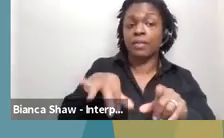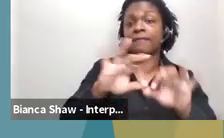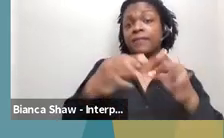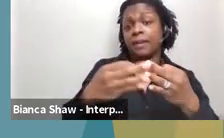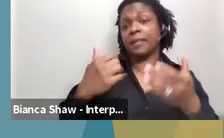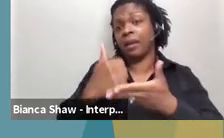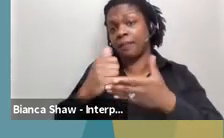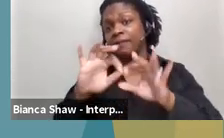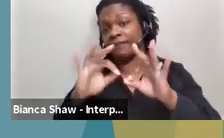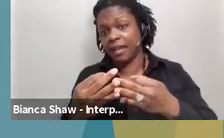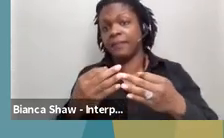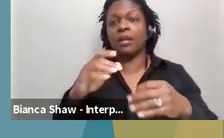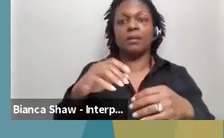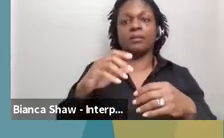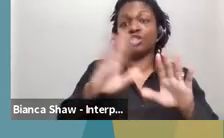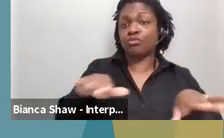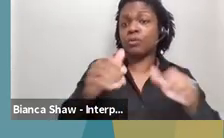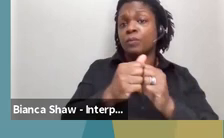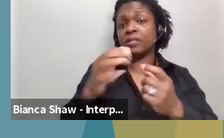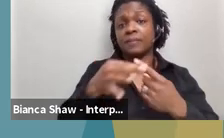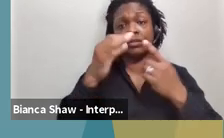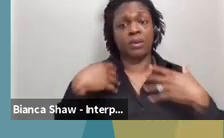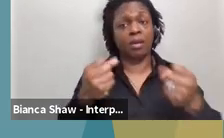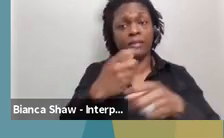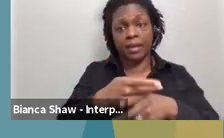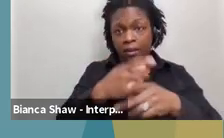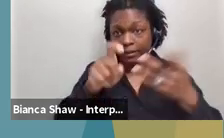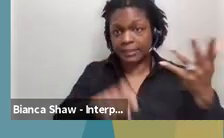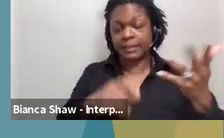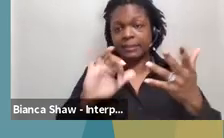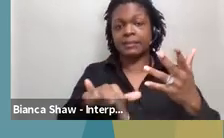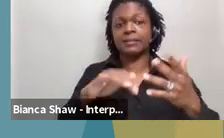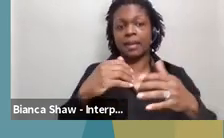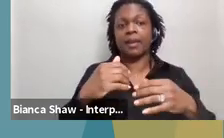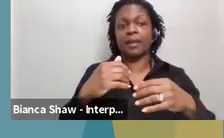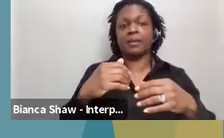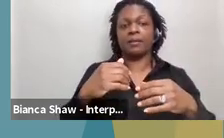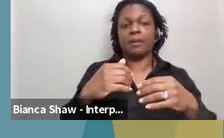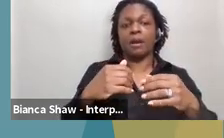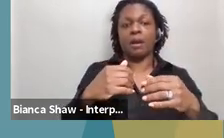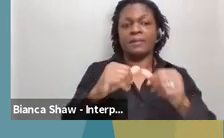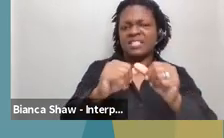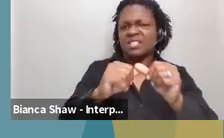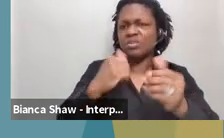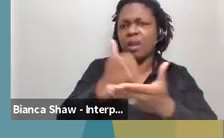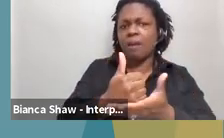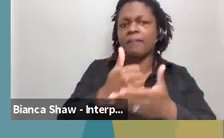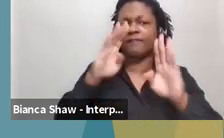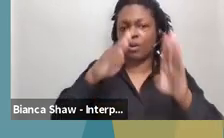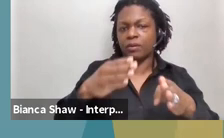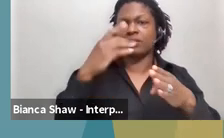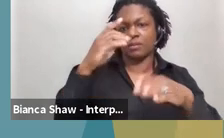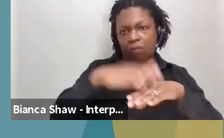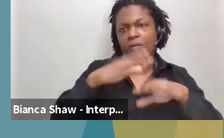youth with special healthcare needs. They're also committed to continuing to champion champion work related to adverse